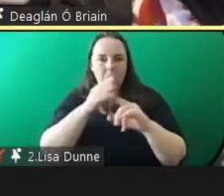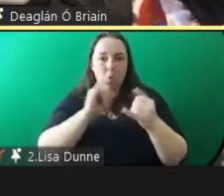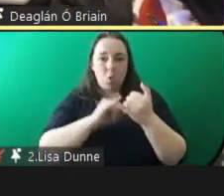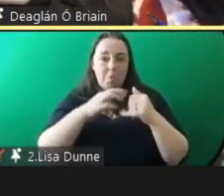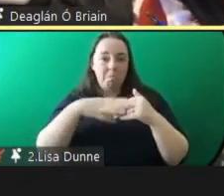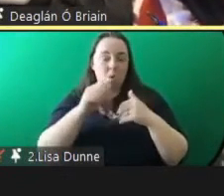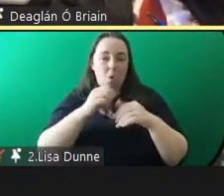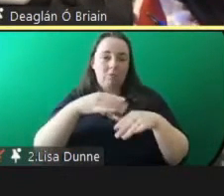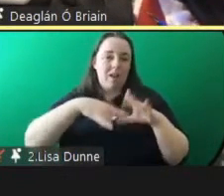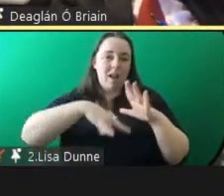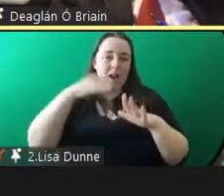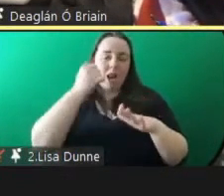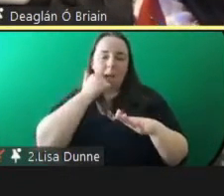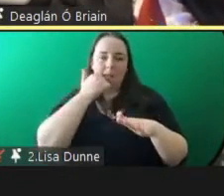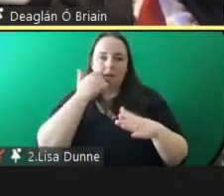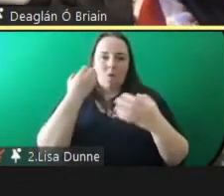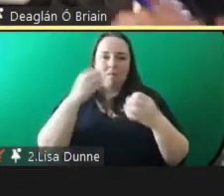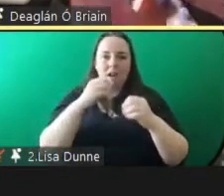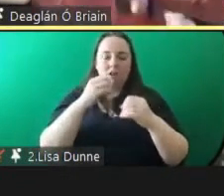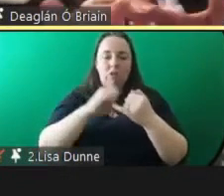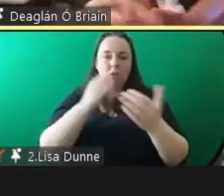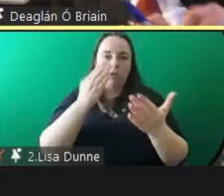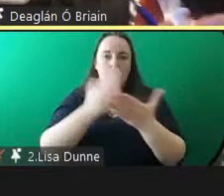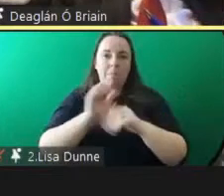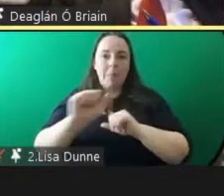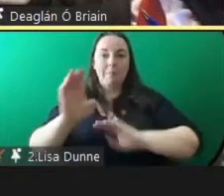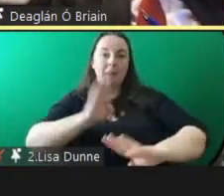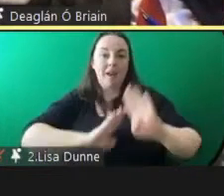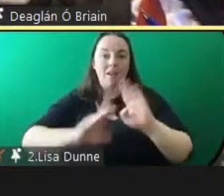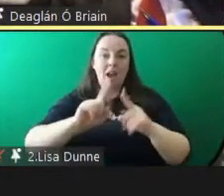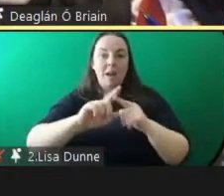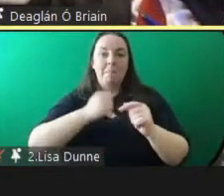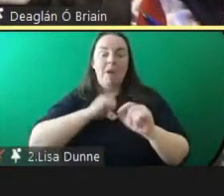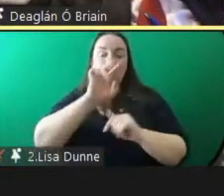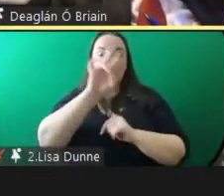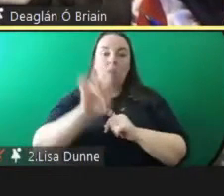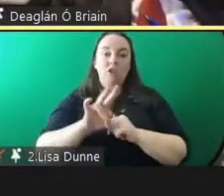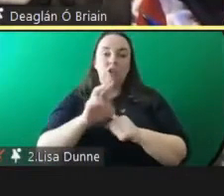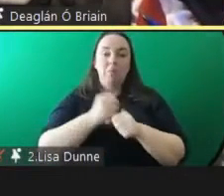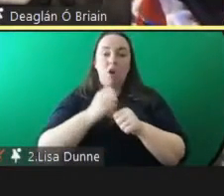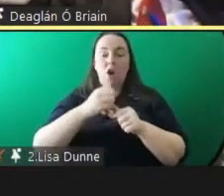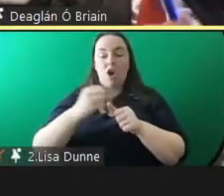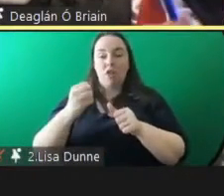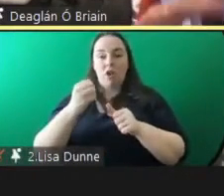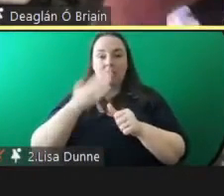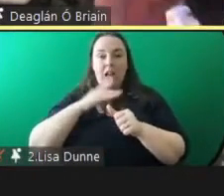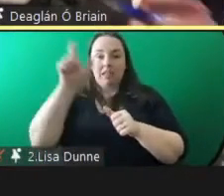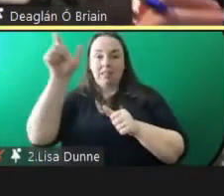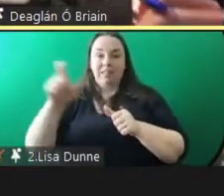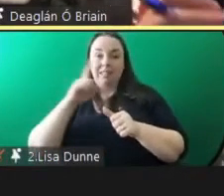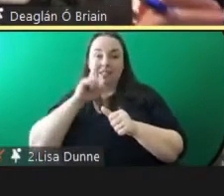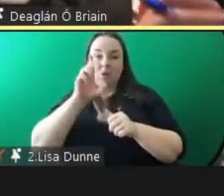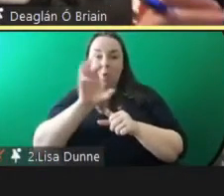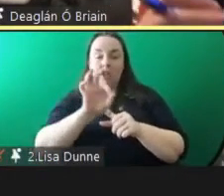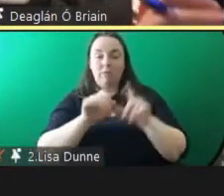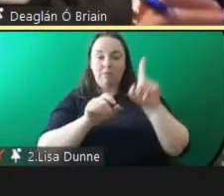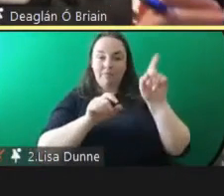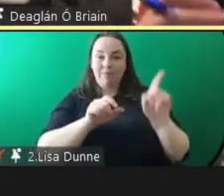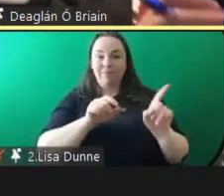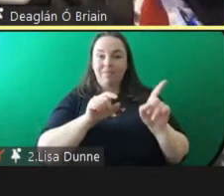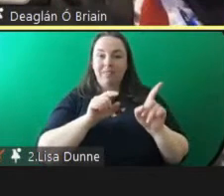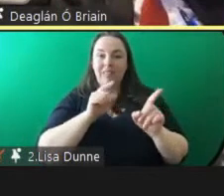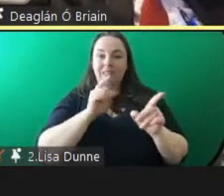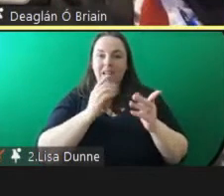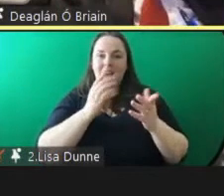and trying to disrupt that behavior and and my question on the other side of the screen is how do all these things